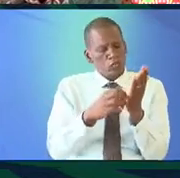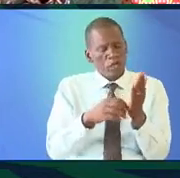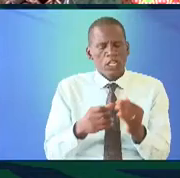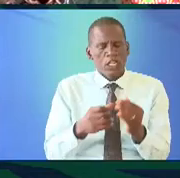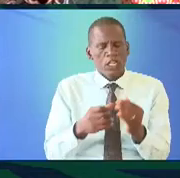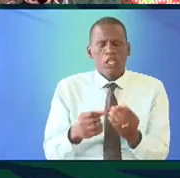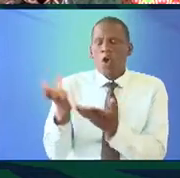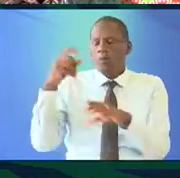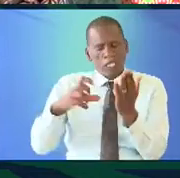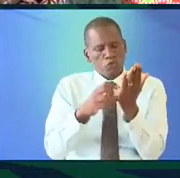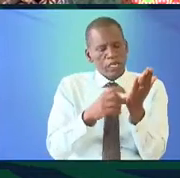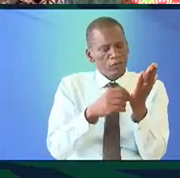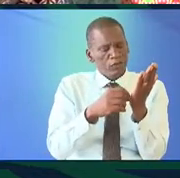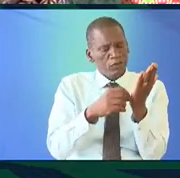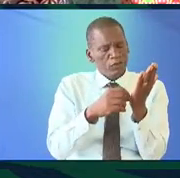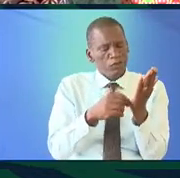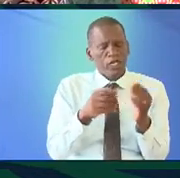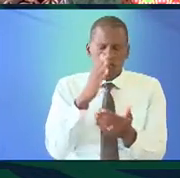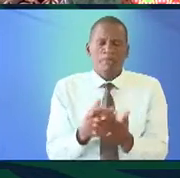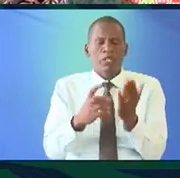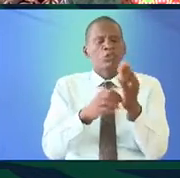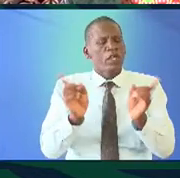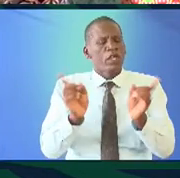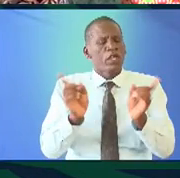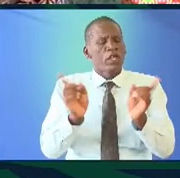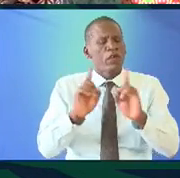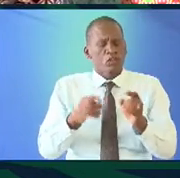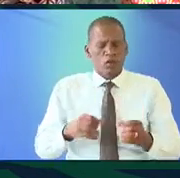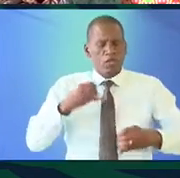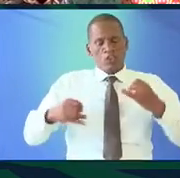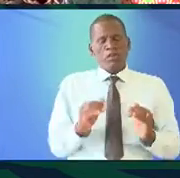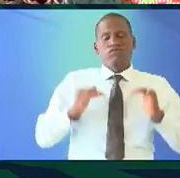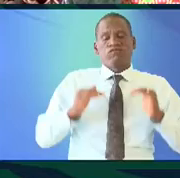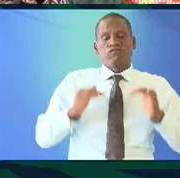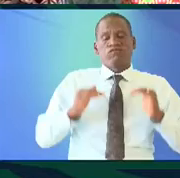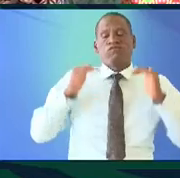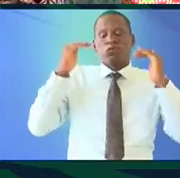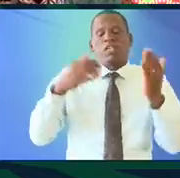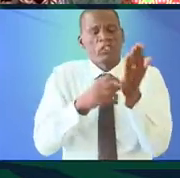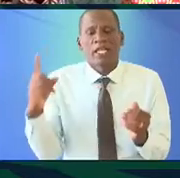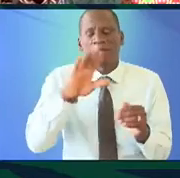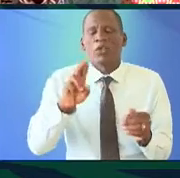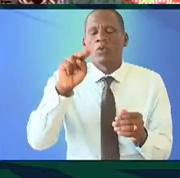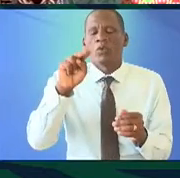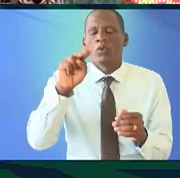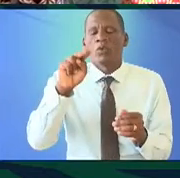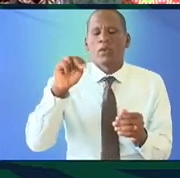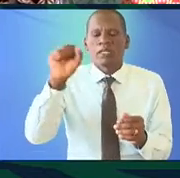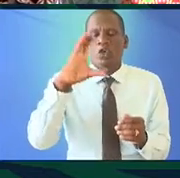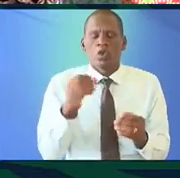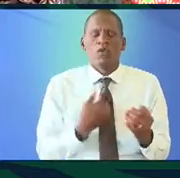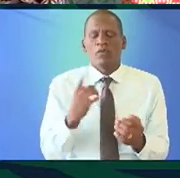Kiswahili right Swahili is definitely I don't think we are being made fun of by being elevated by having a Swahili day by the UNESCO